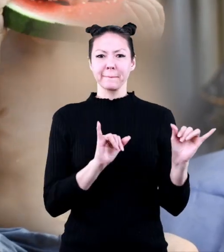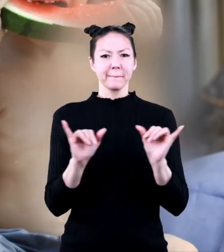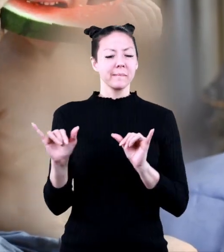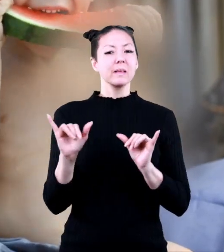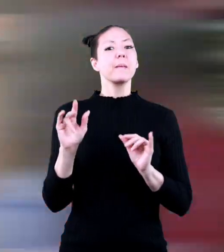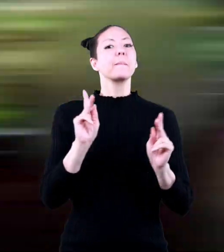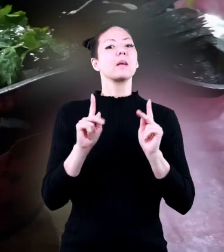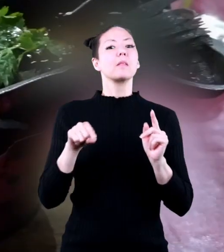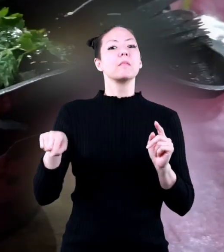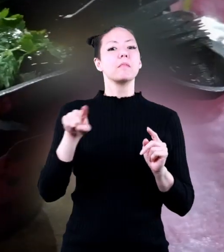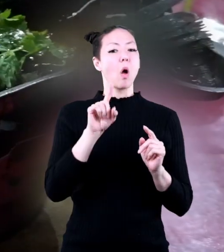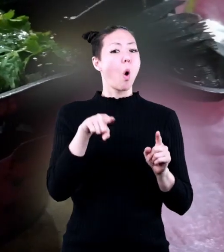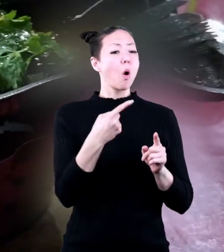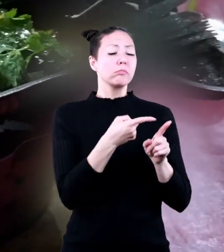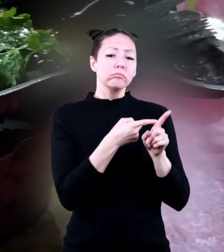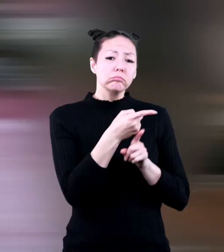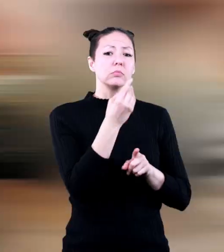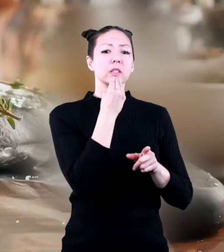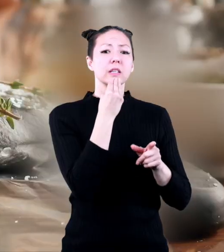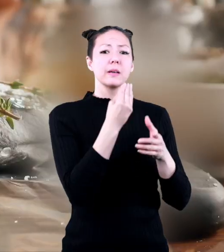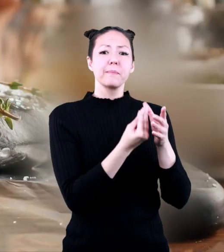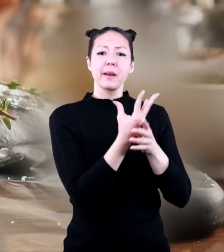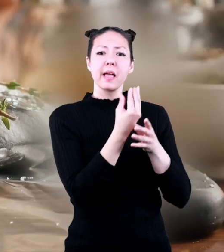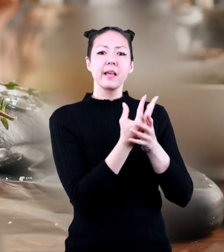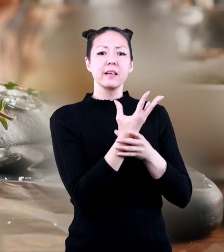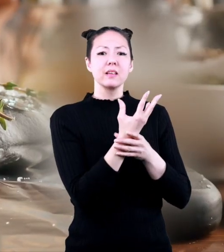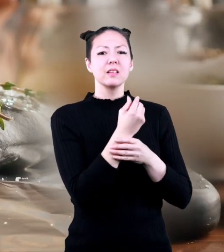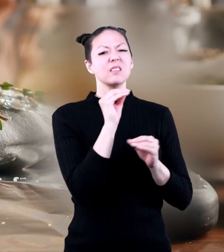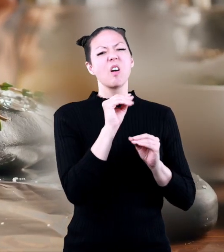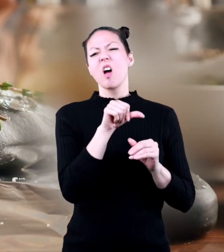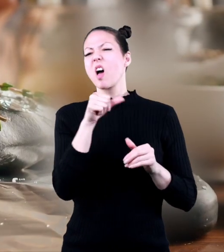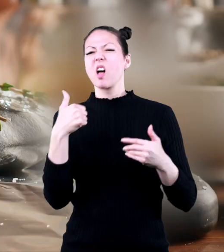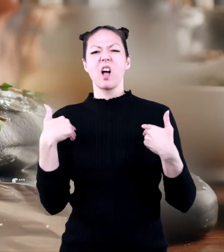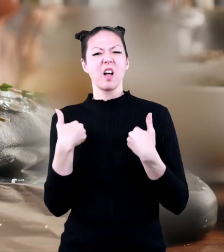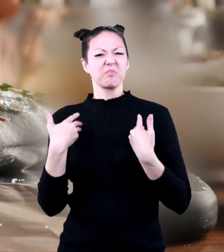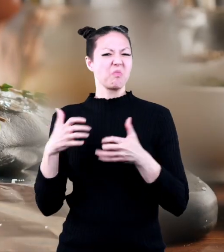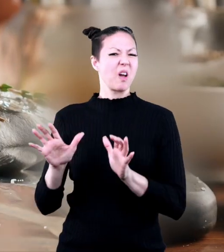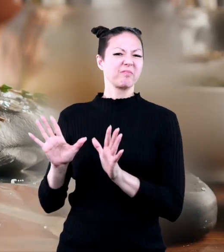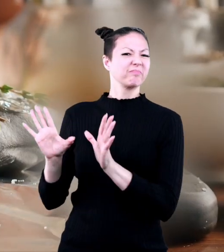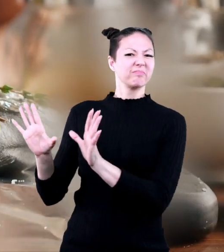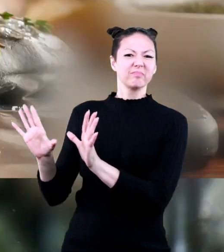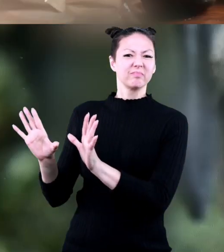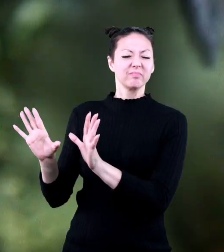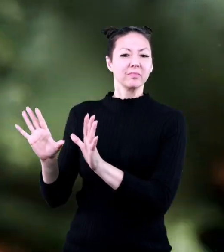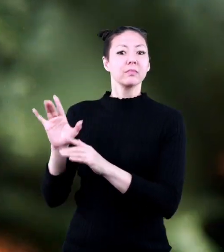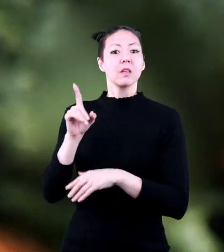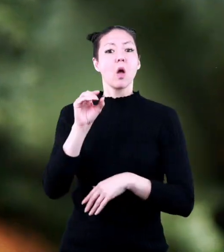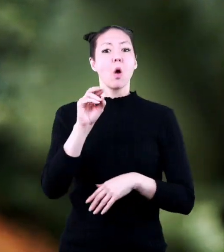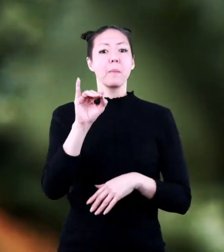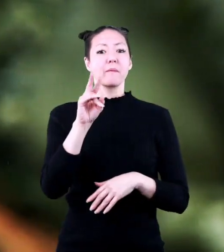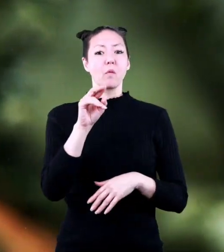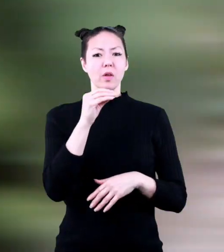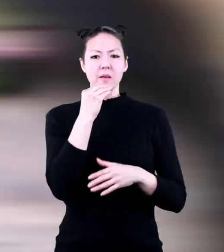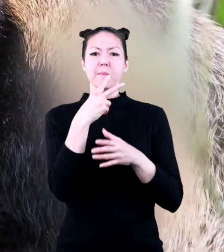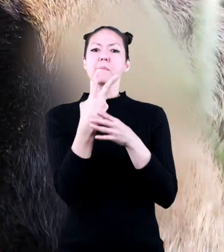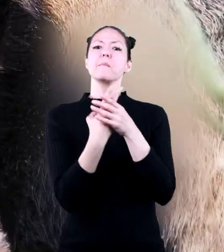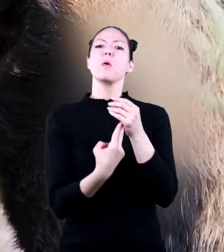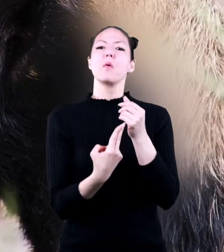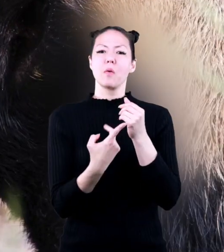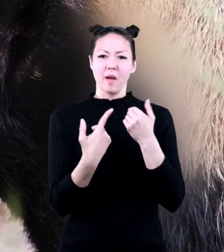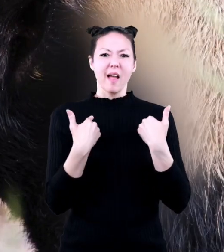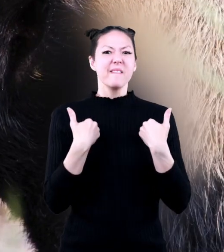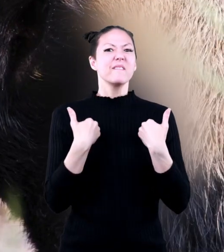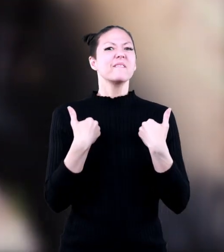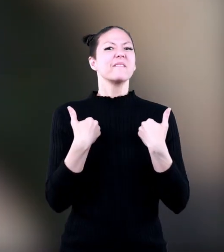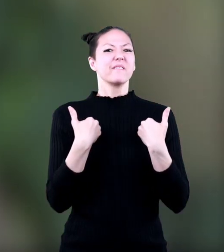Some humans might only eat plants and fish, but no other animal products. Omnivores in the wild have